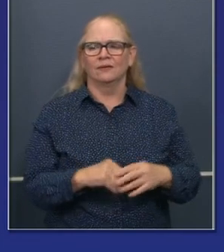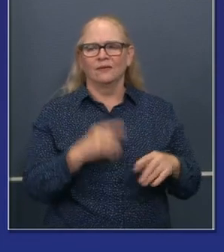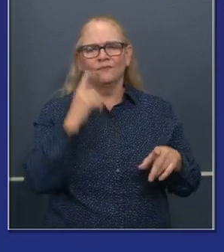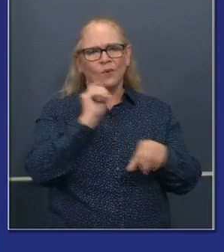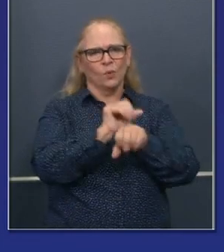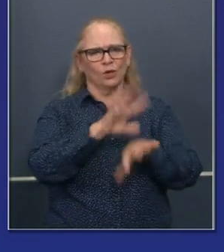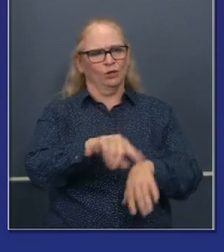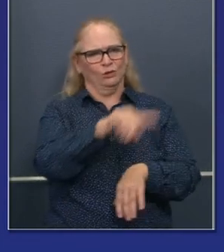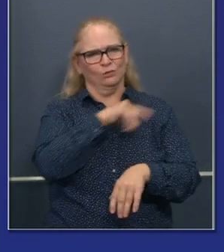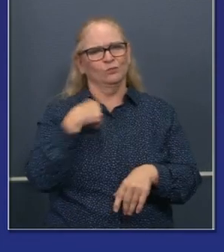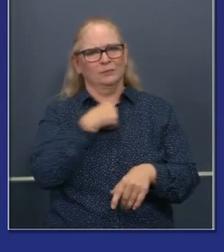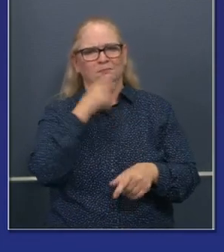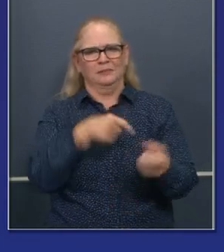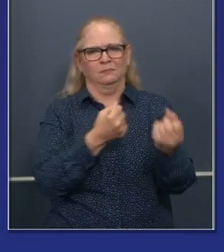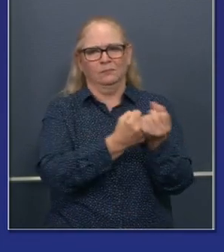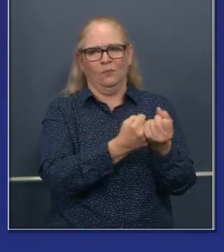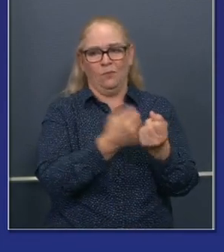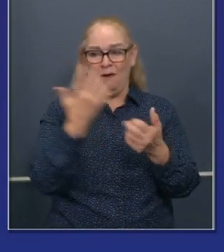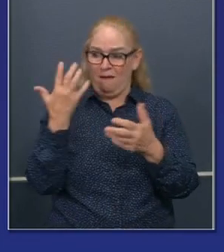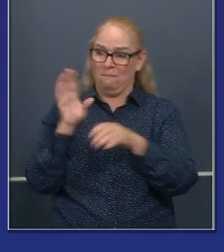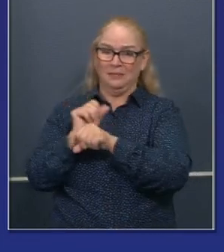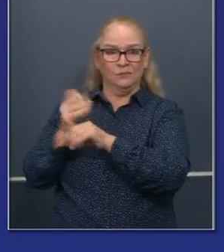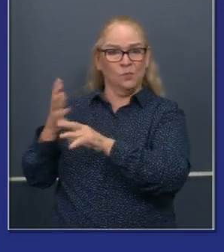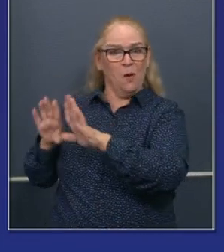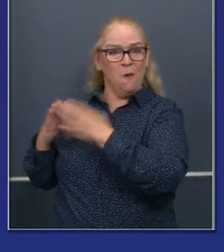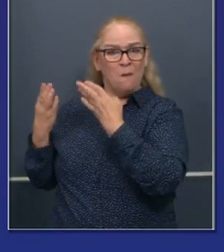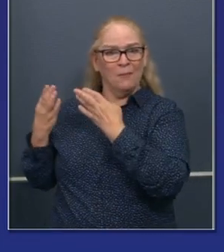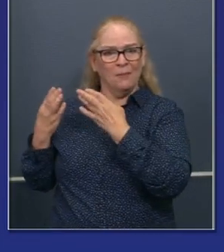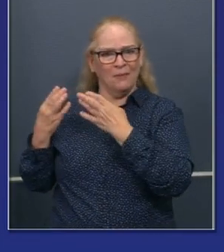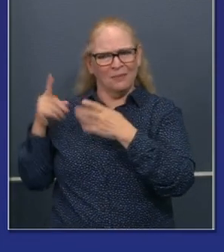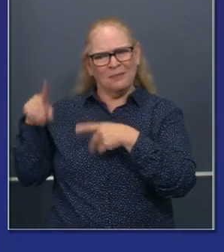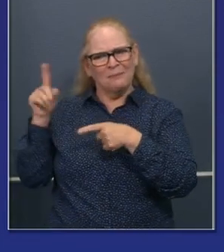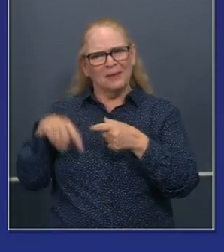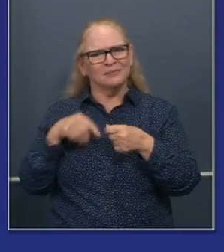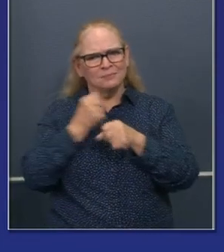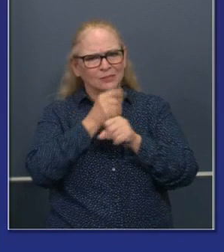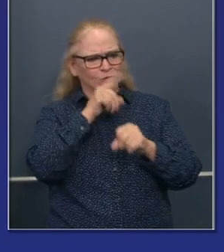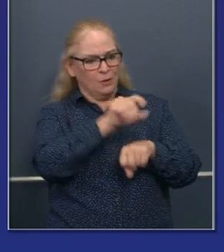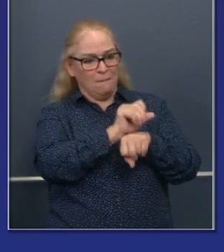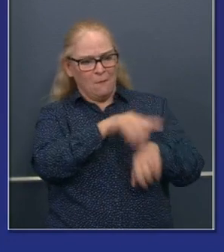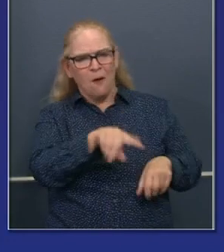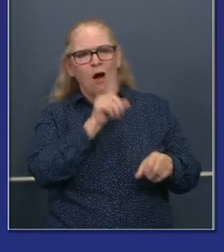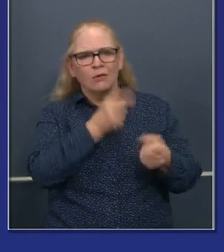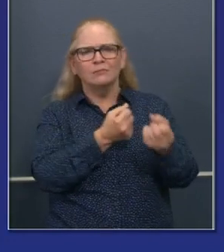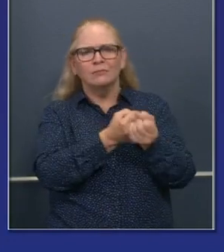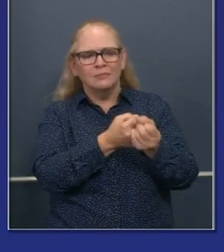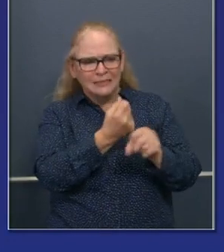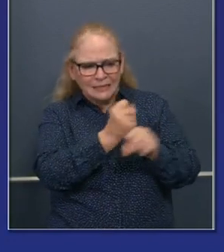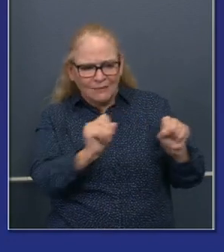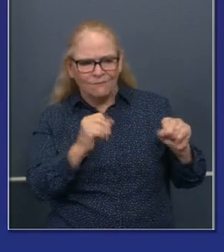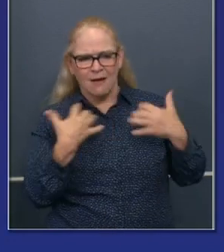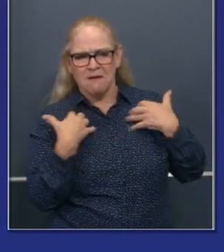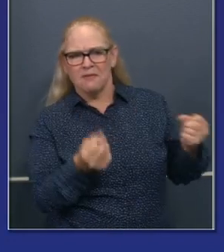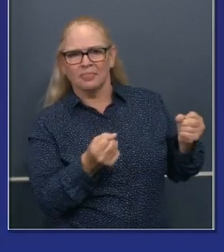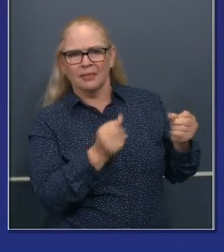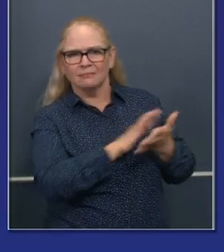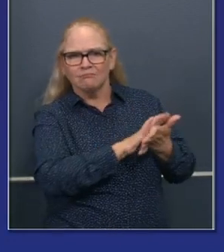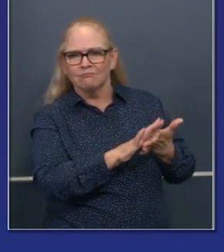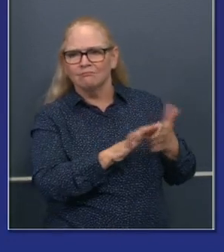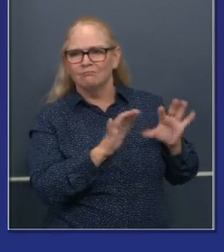reopen, but for businesses, it's essential that their workers are healthy and safe and not coming to work because they need that paycheck